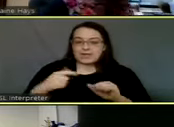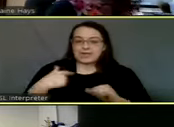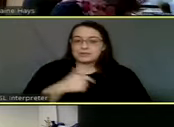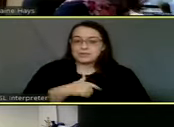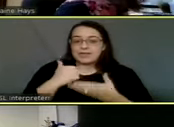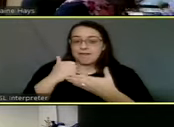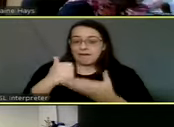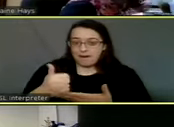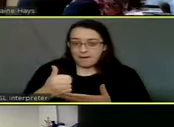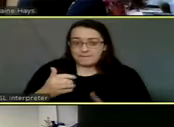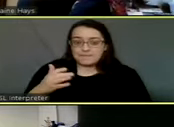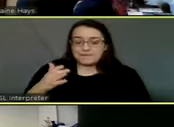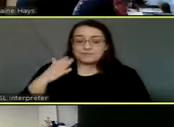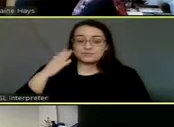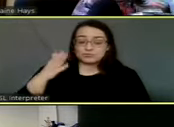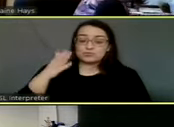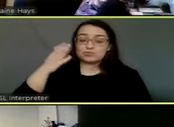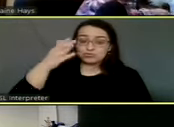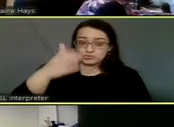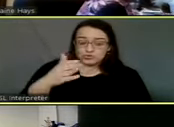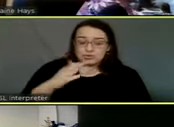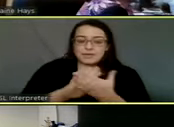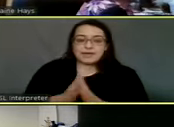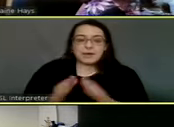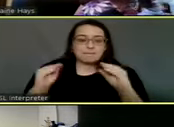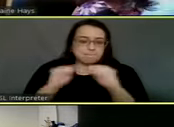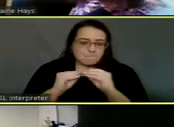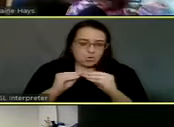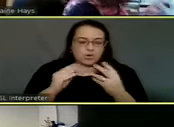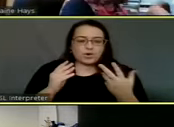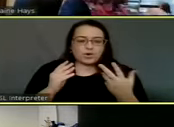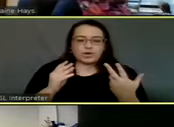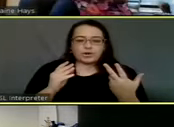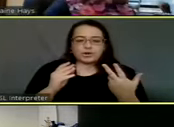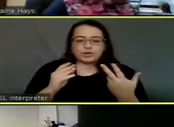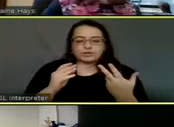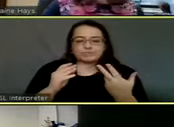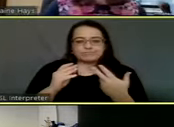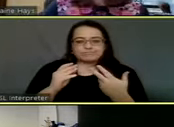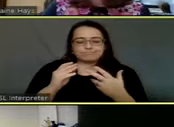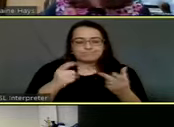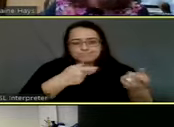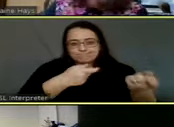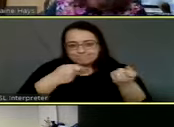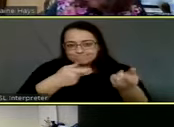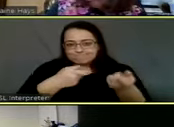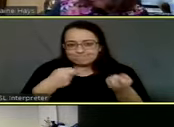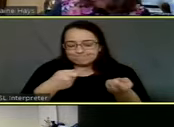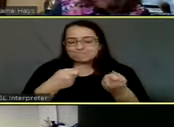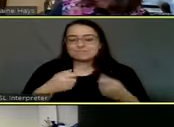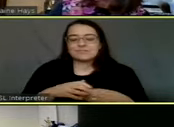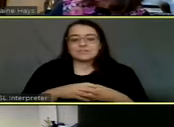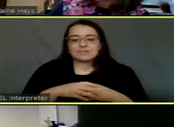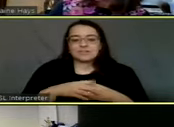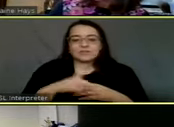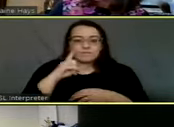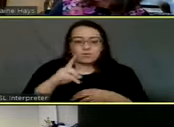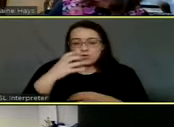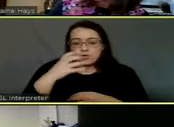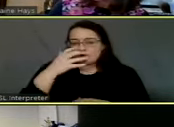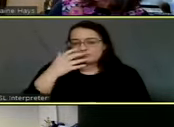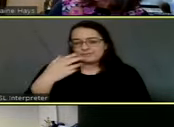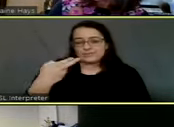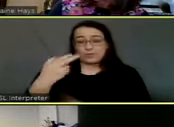in the future be even more an economic generator, especially attracting tourism dollars, um, for hot tax